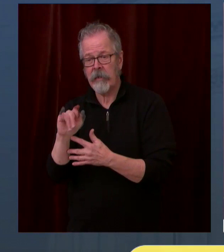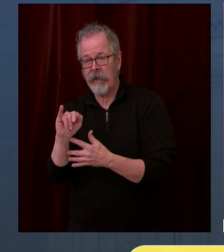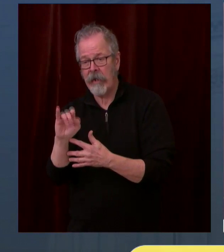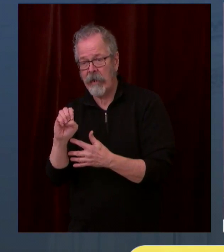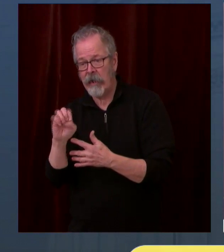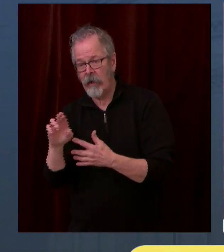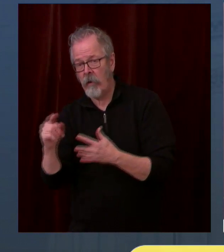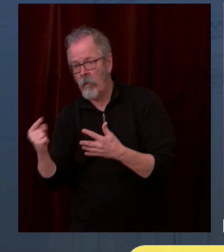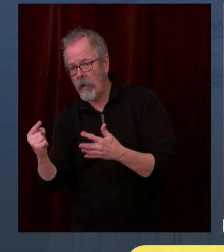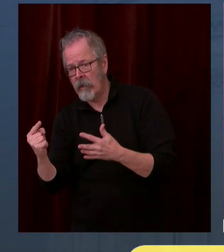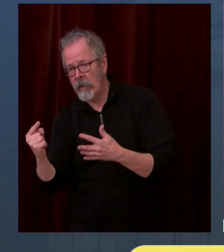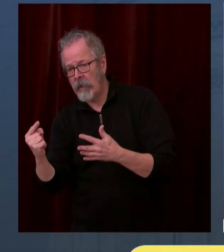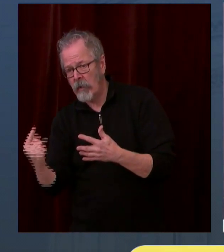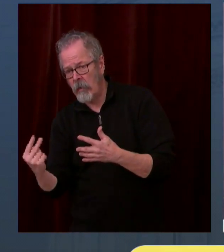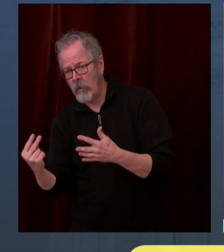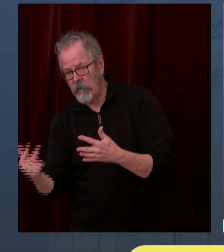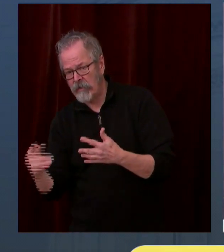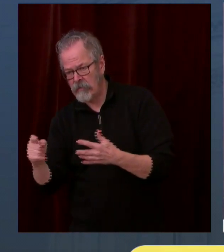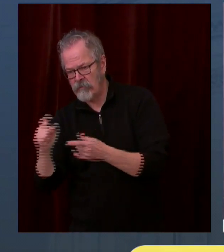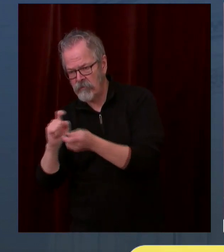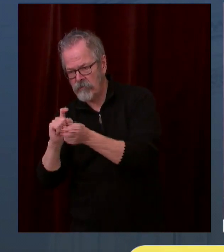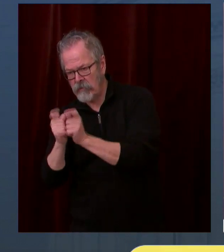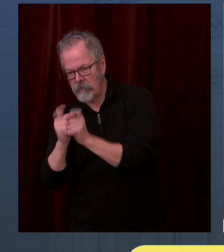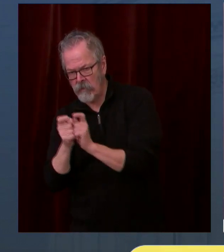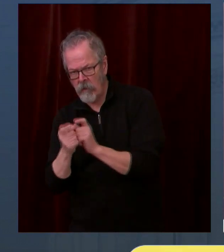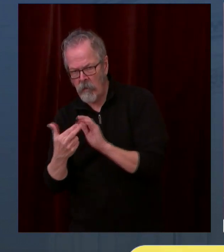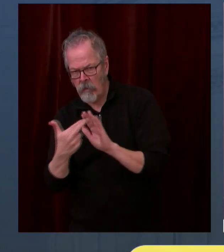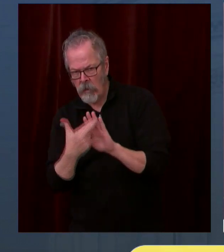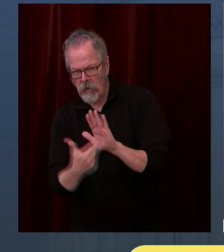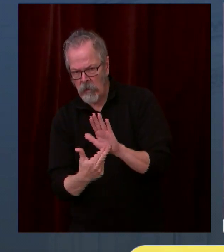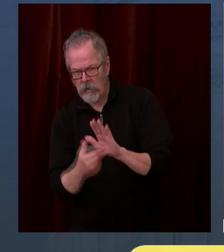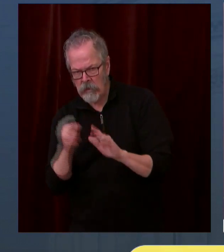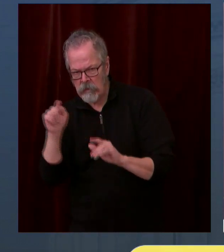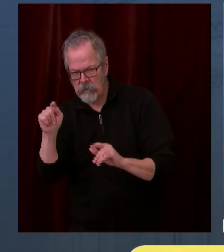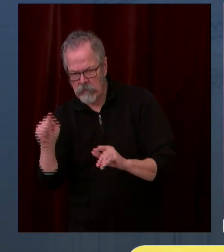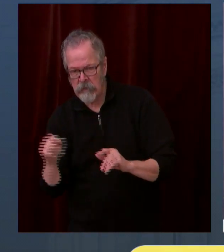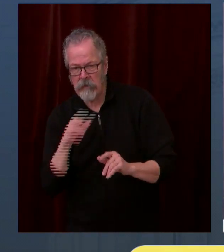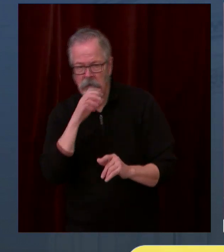people a day, but we